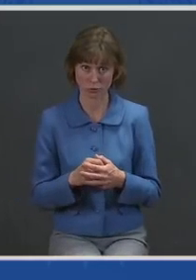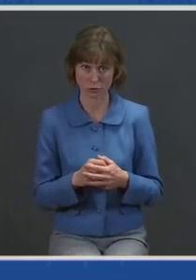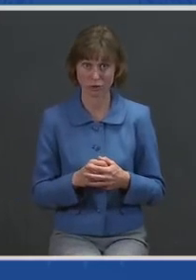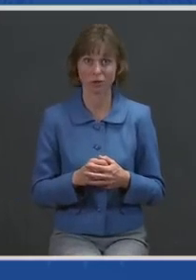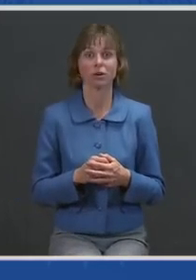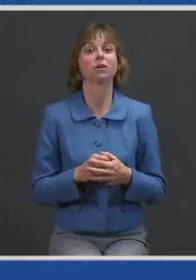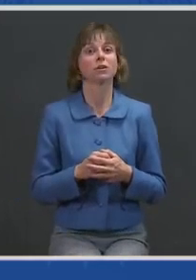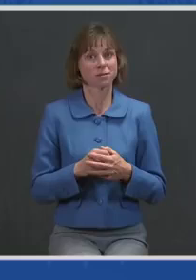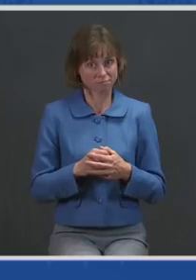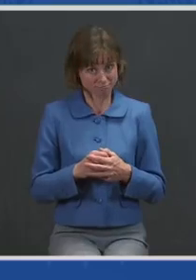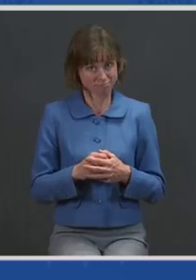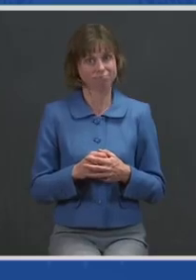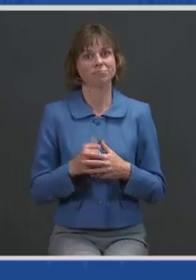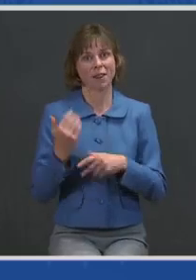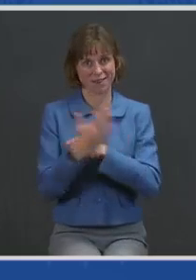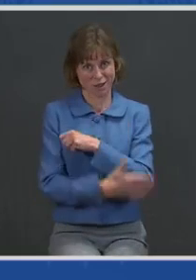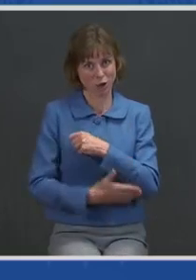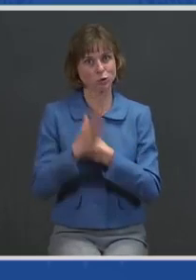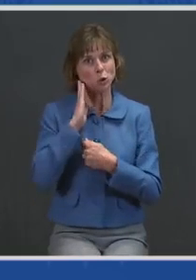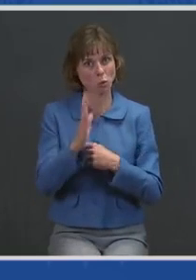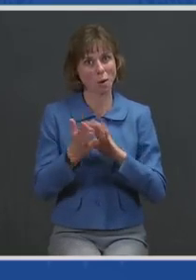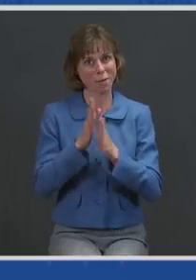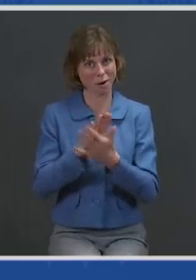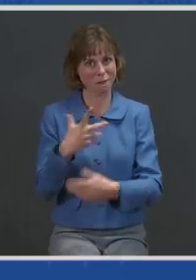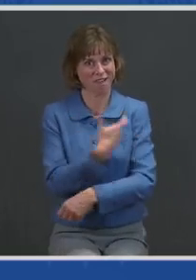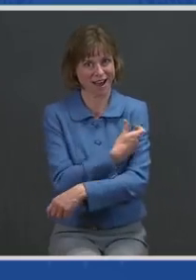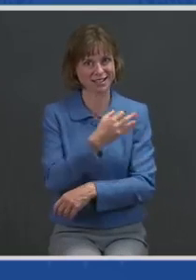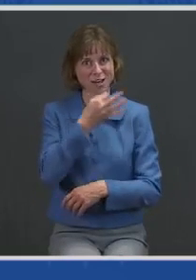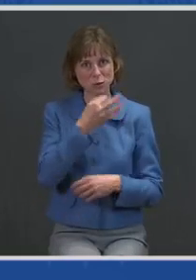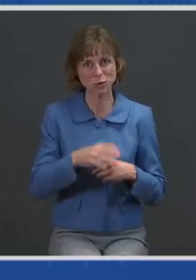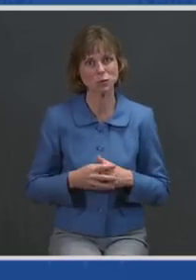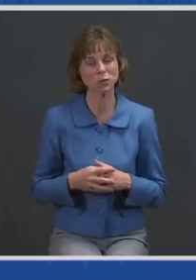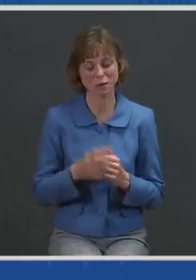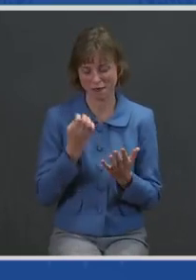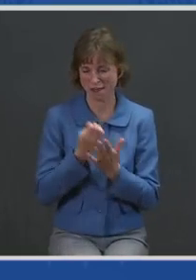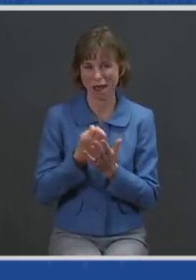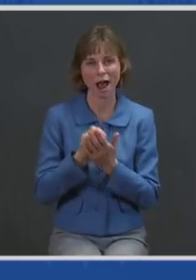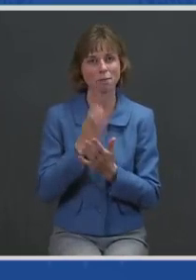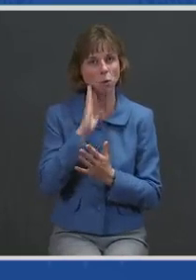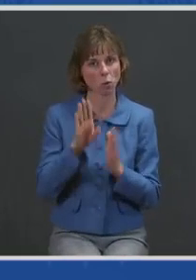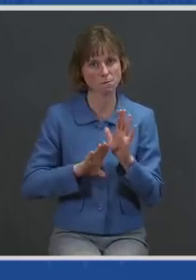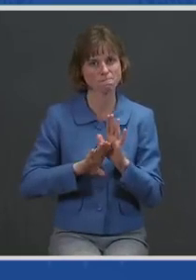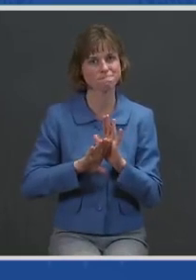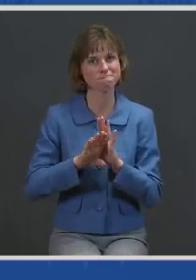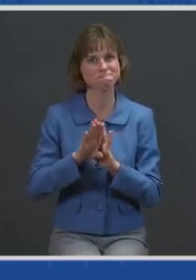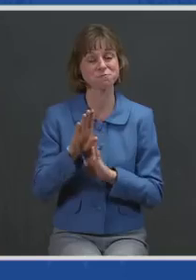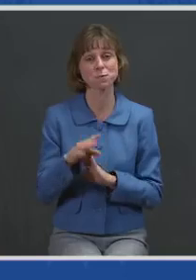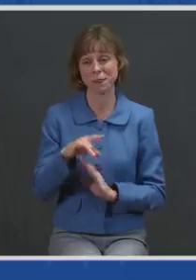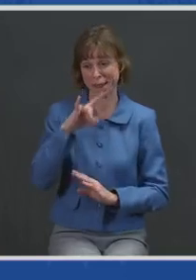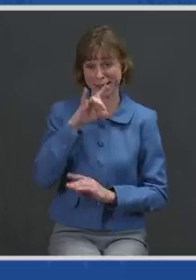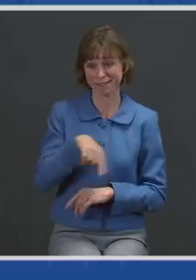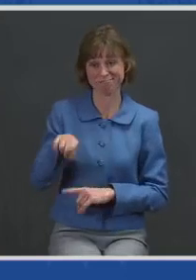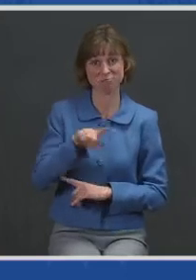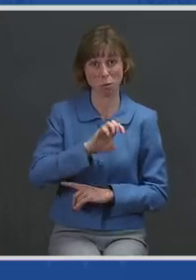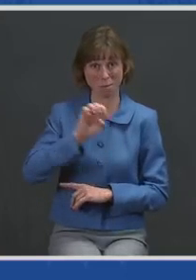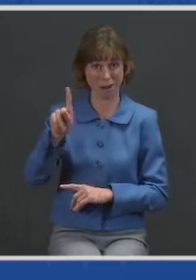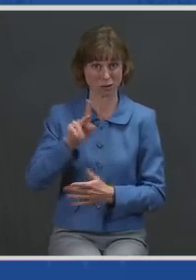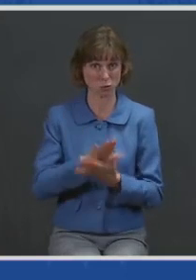country will be vaccinated soon. Our economy will be on the mend. Our kids will be back in school.